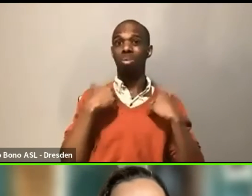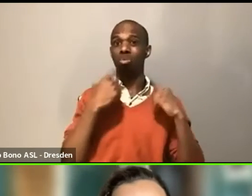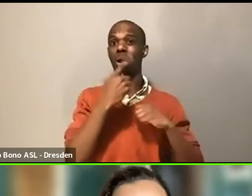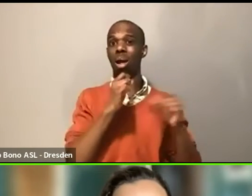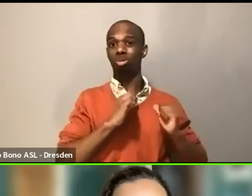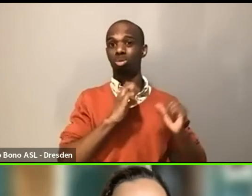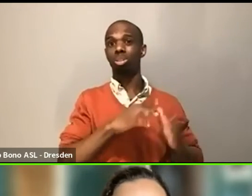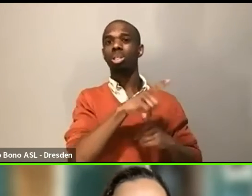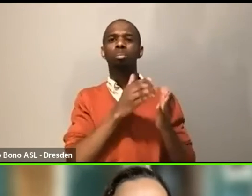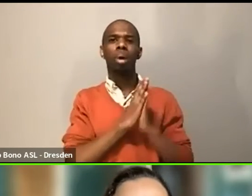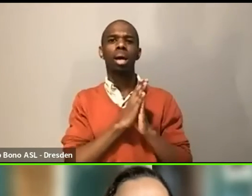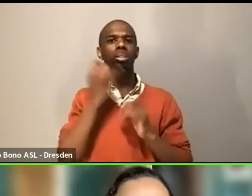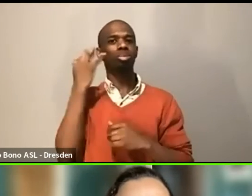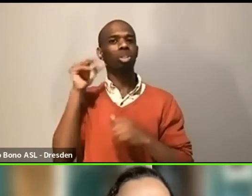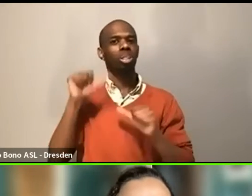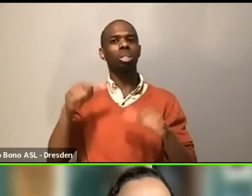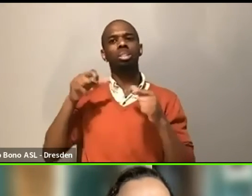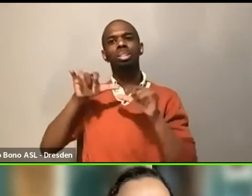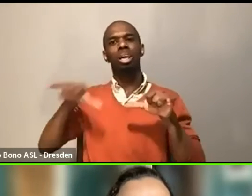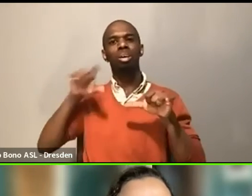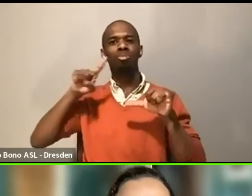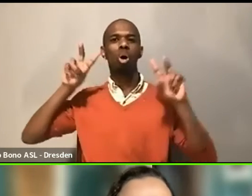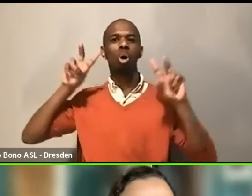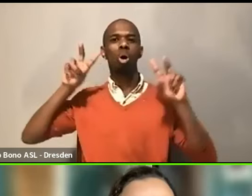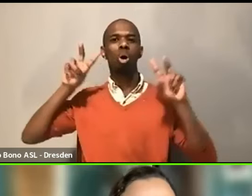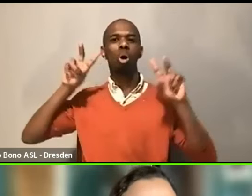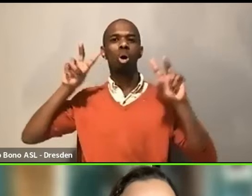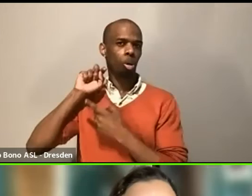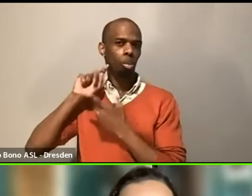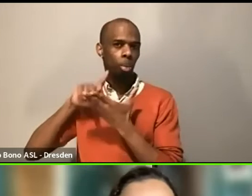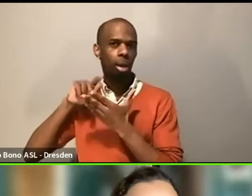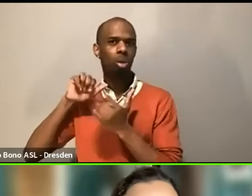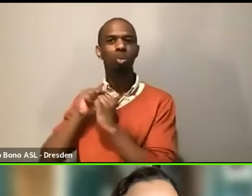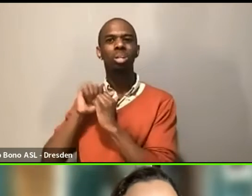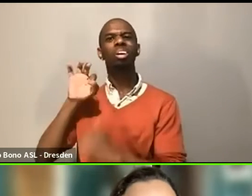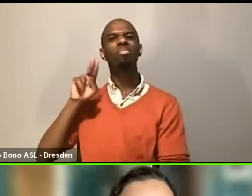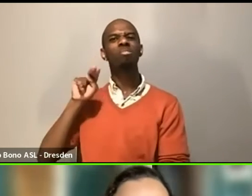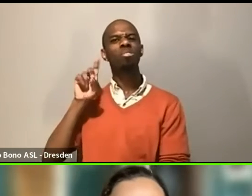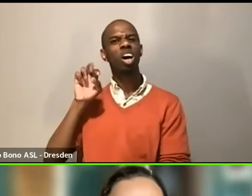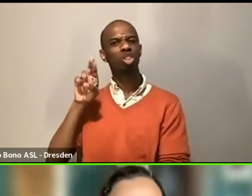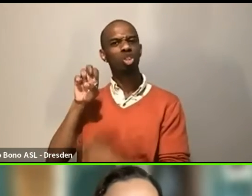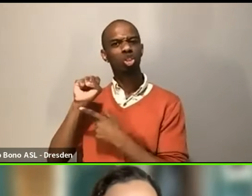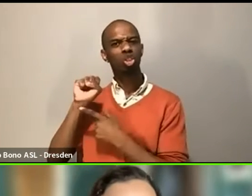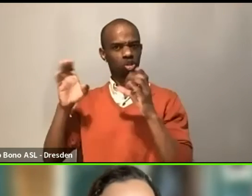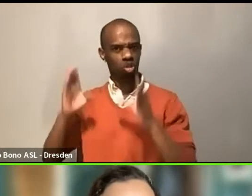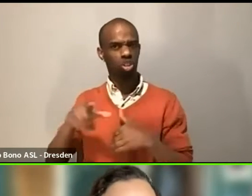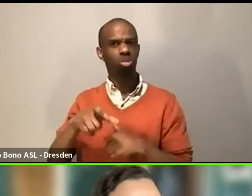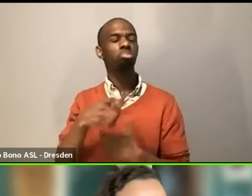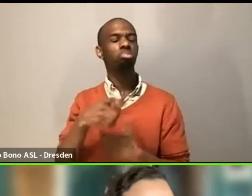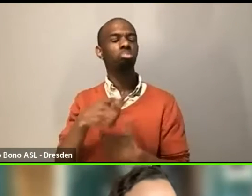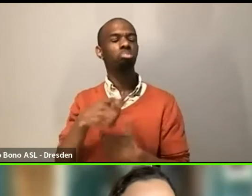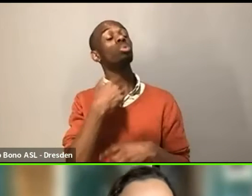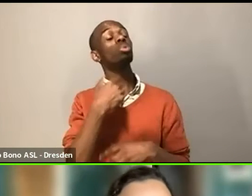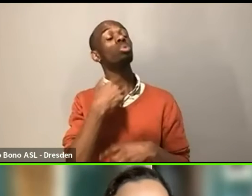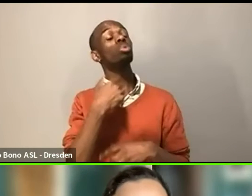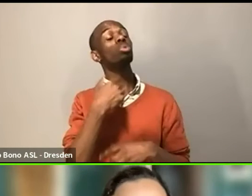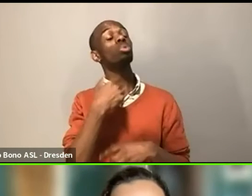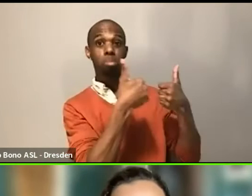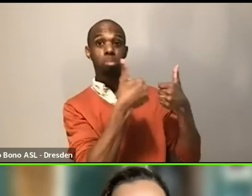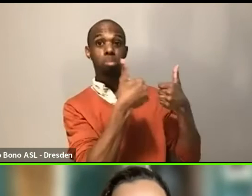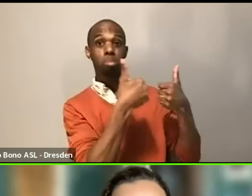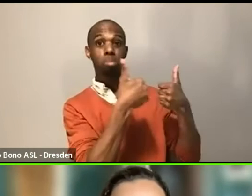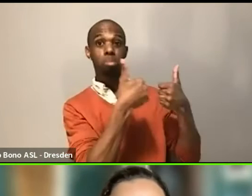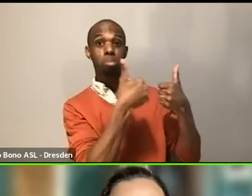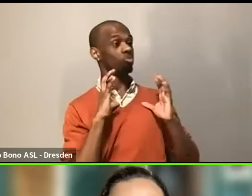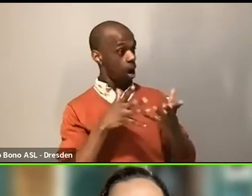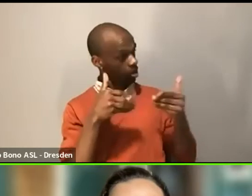some funders. Right. And, and she was like, yeah, that sounds great. Like that's, and there was like a reception afterwards. She's like, that's great.